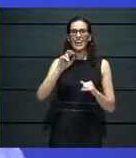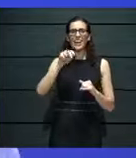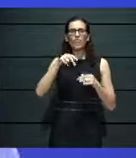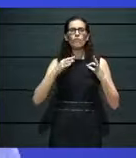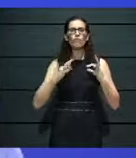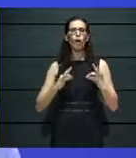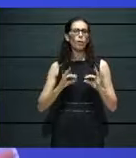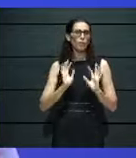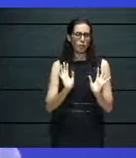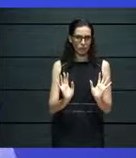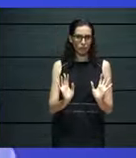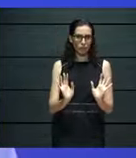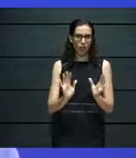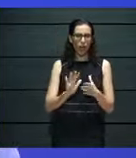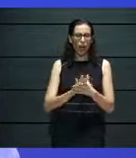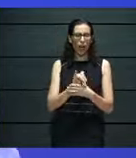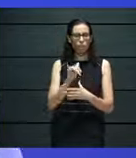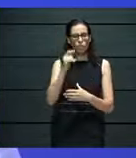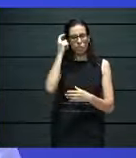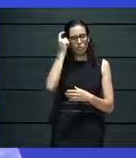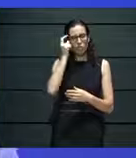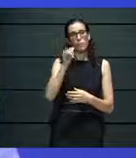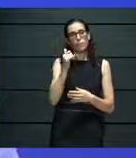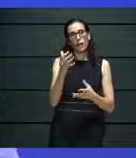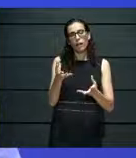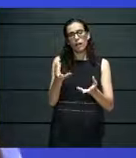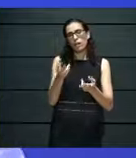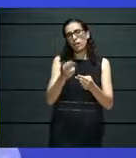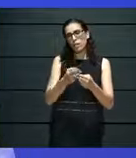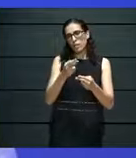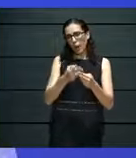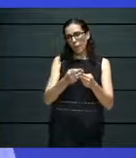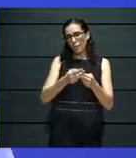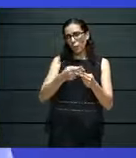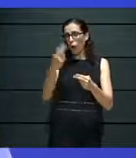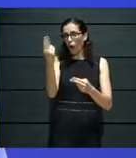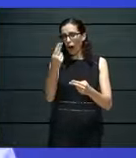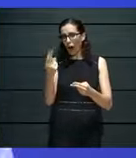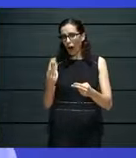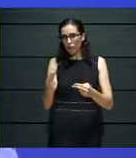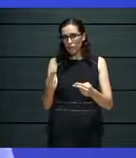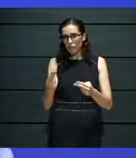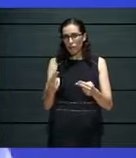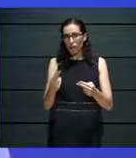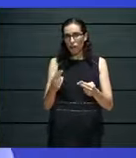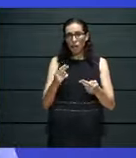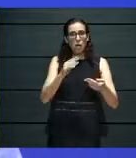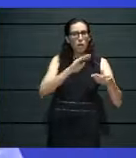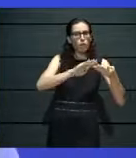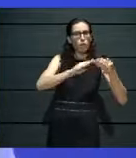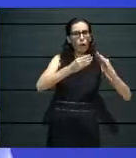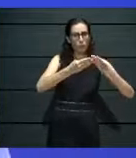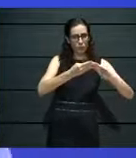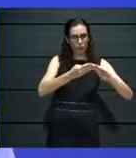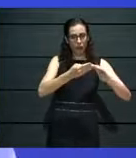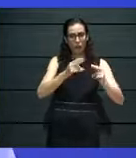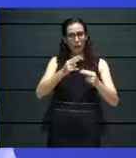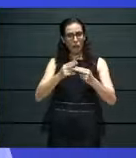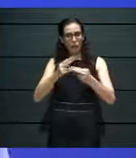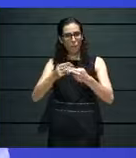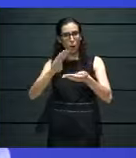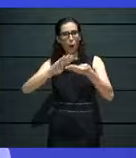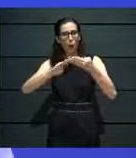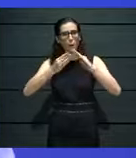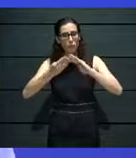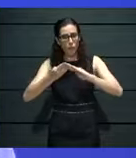believe if we foster and create works of art within the community, for the community, by the community, that is how we